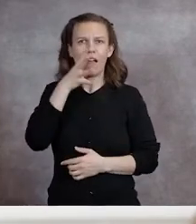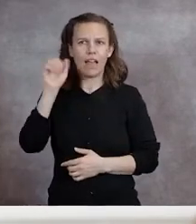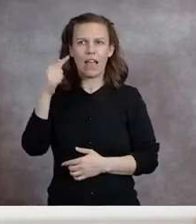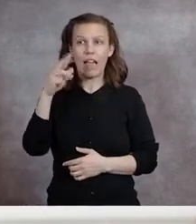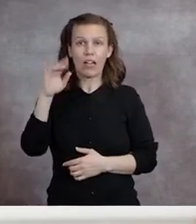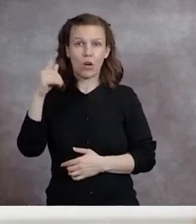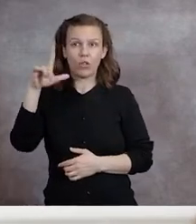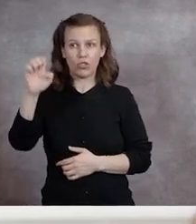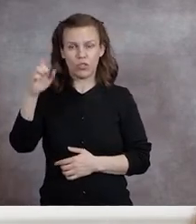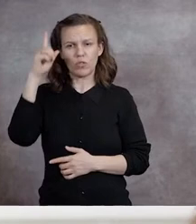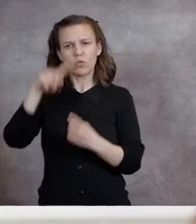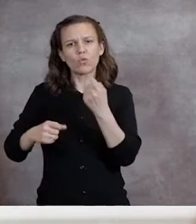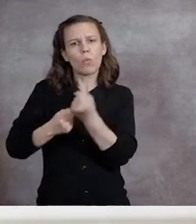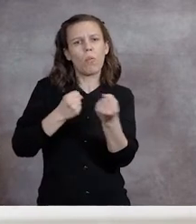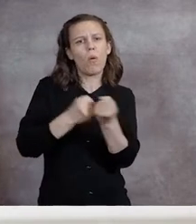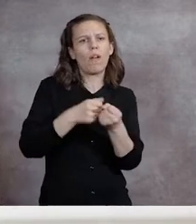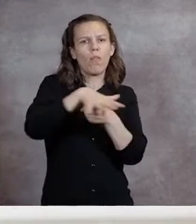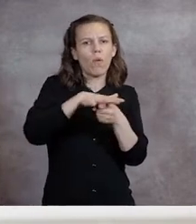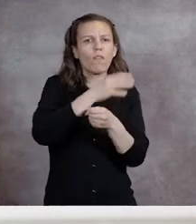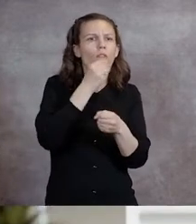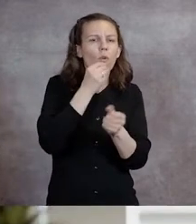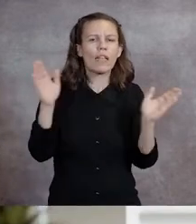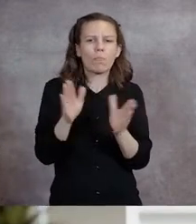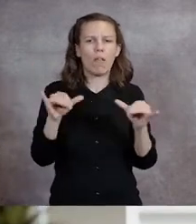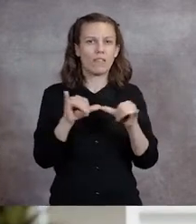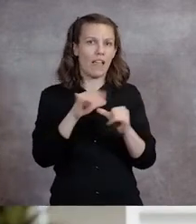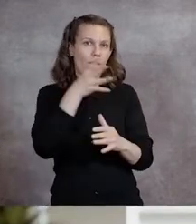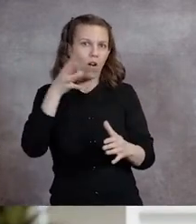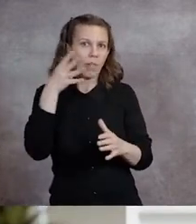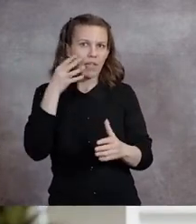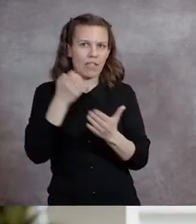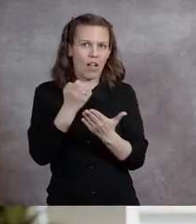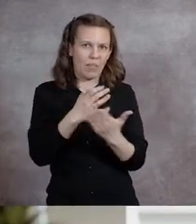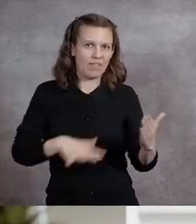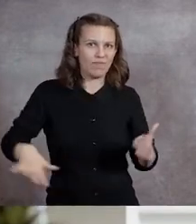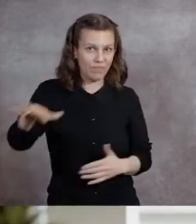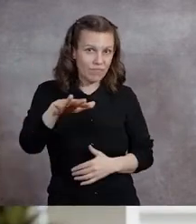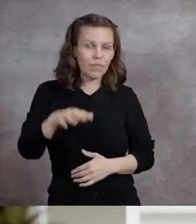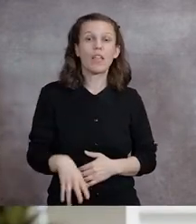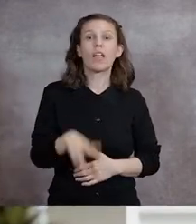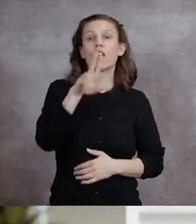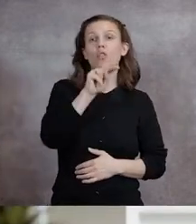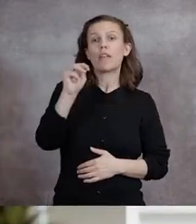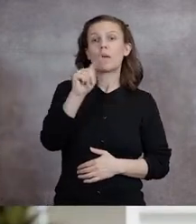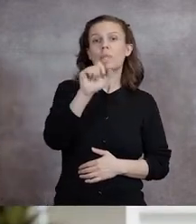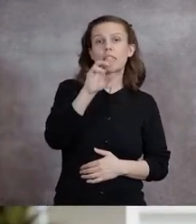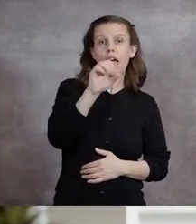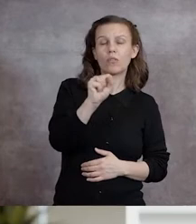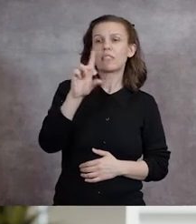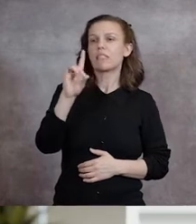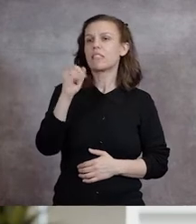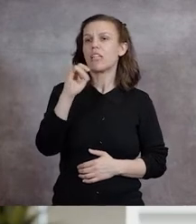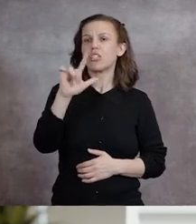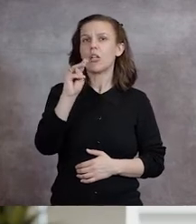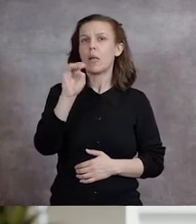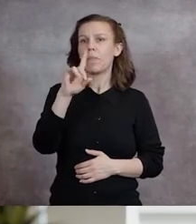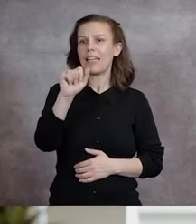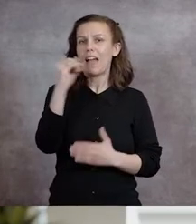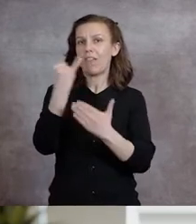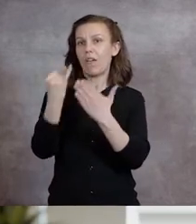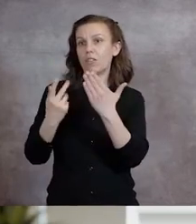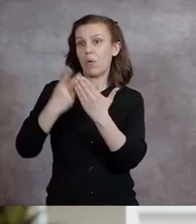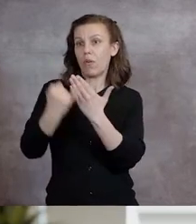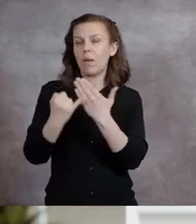local food and small-scale farming economy of the region. The UNM Taos Digital Media Arts program also received $80